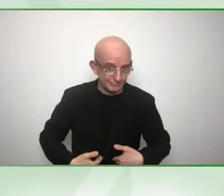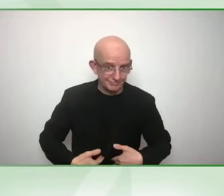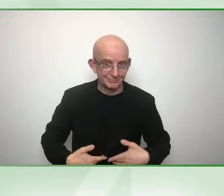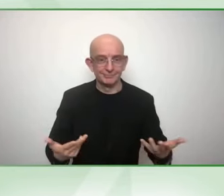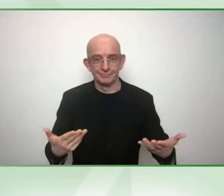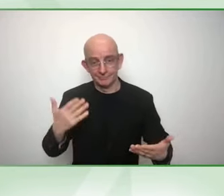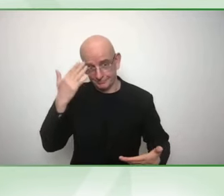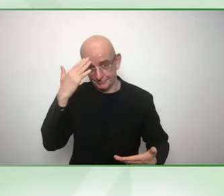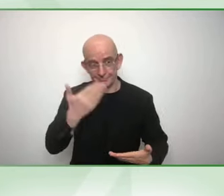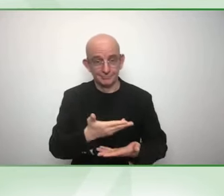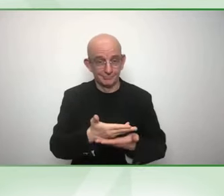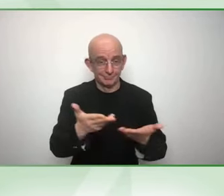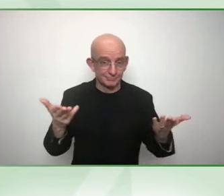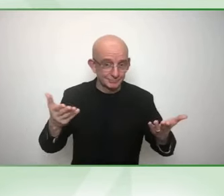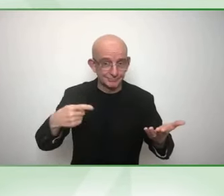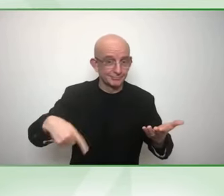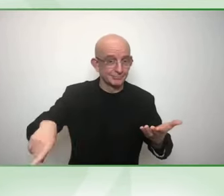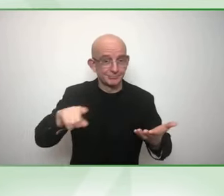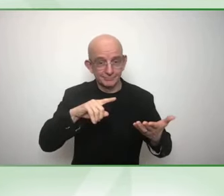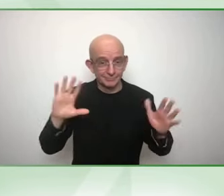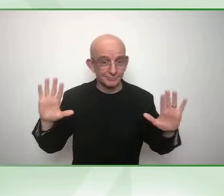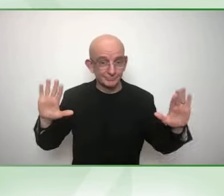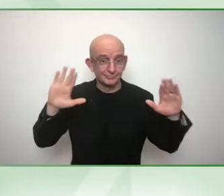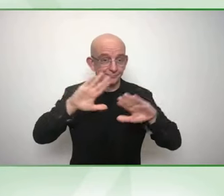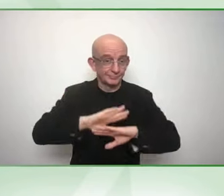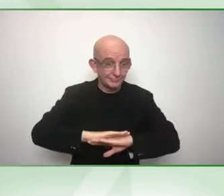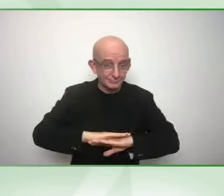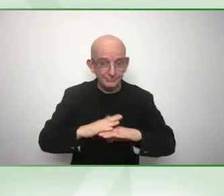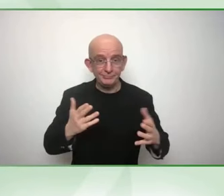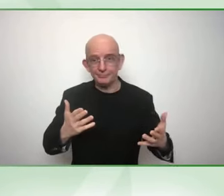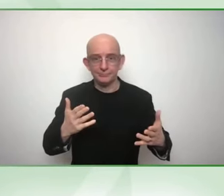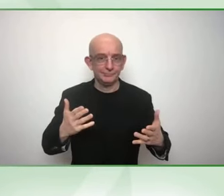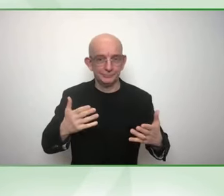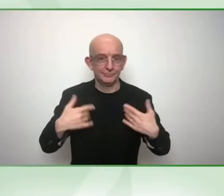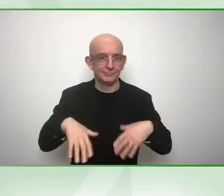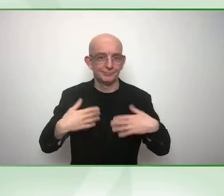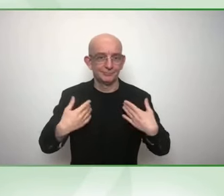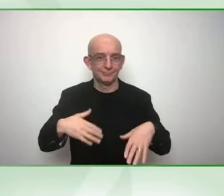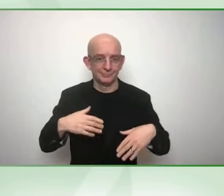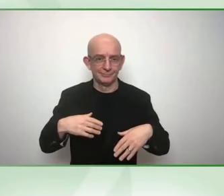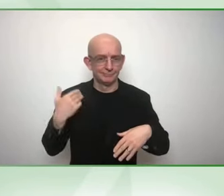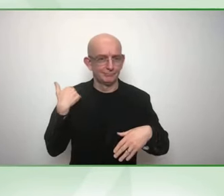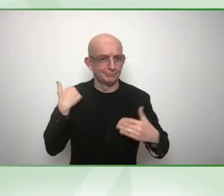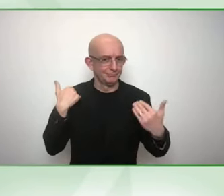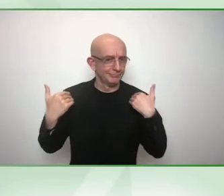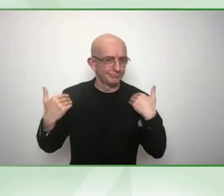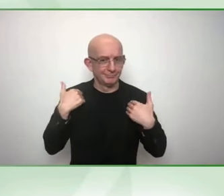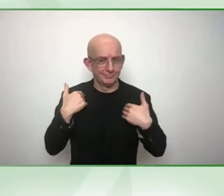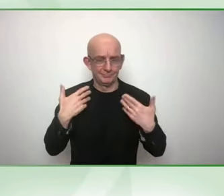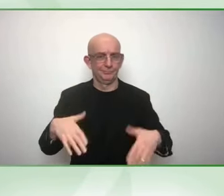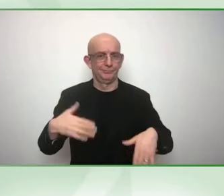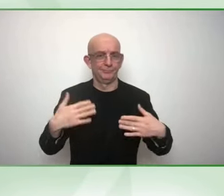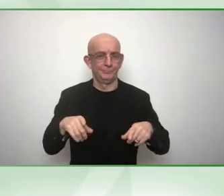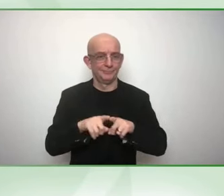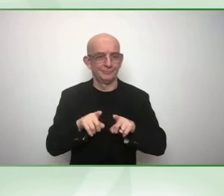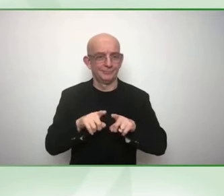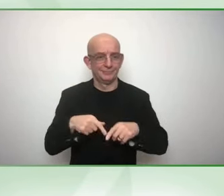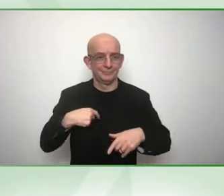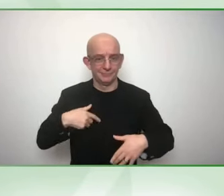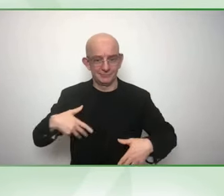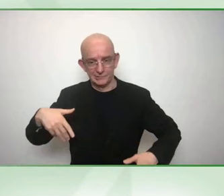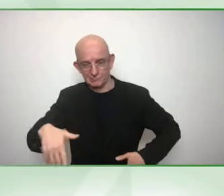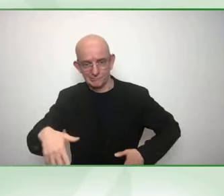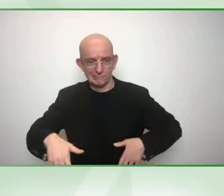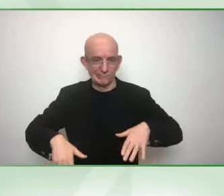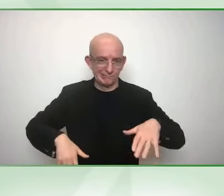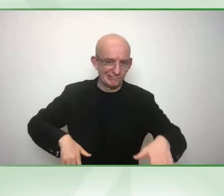British reference, sorry, let me just be British on that one. But the green giant is also quite, is that American as well as British? Anyway, I'm wearing a